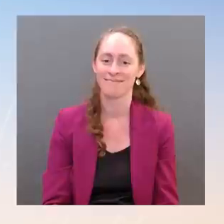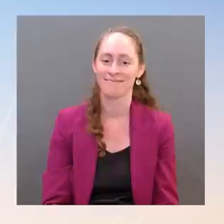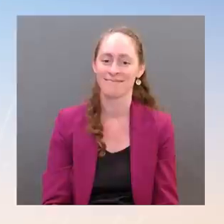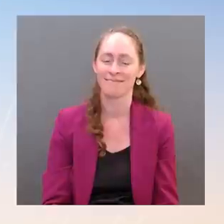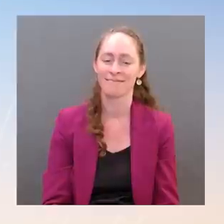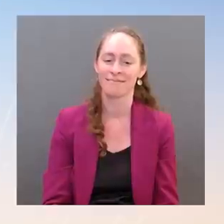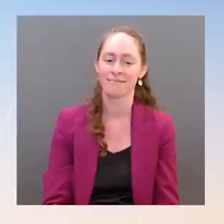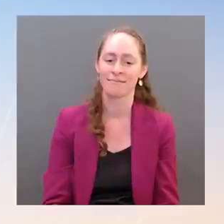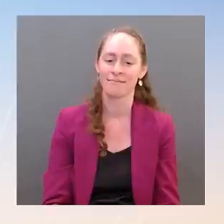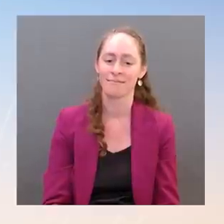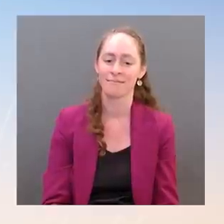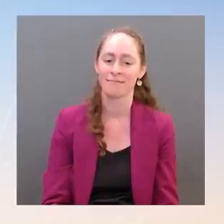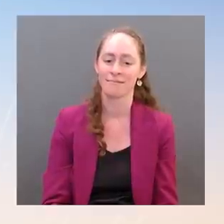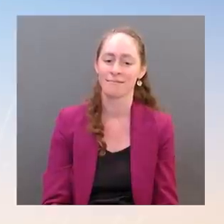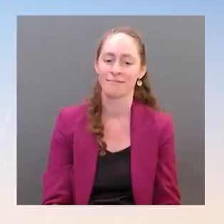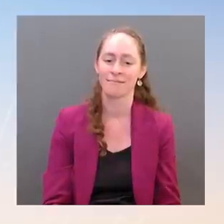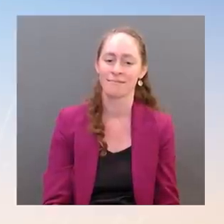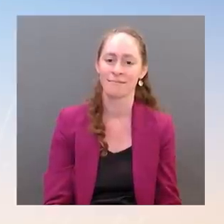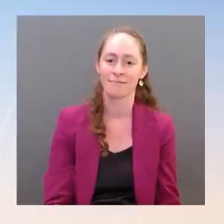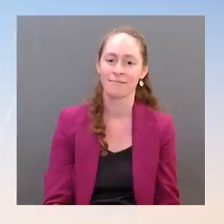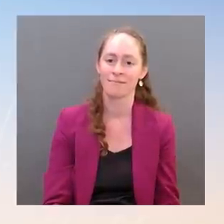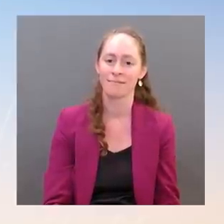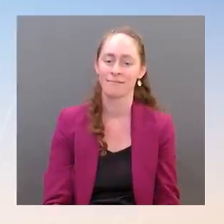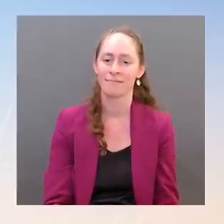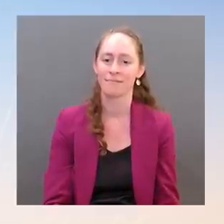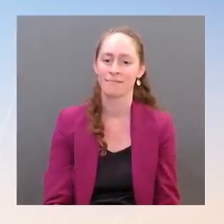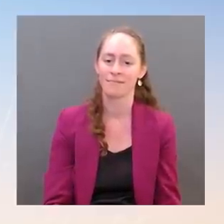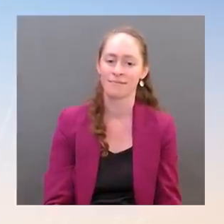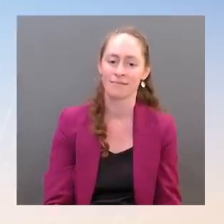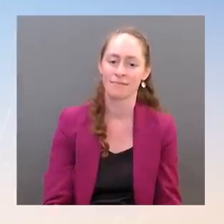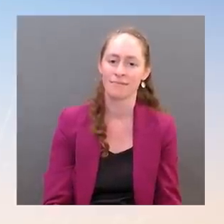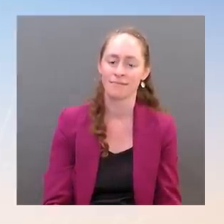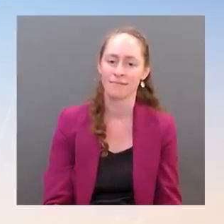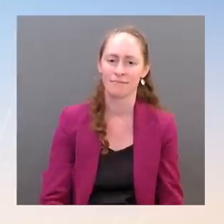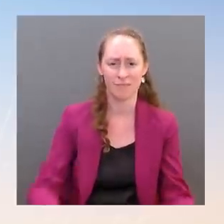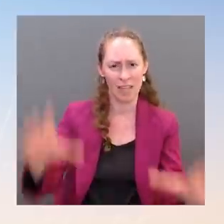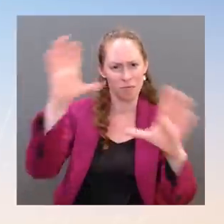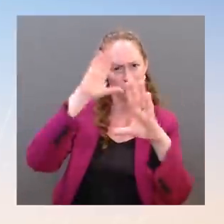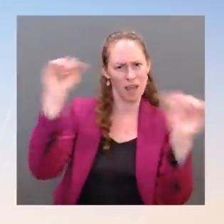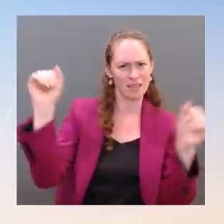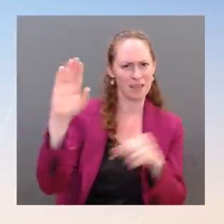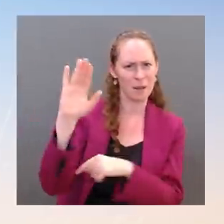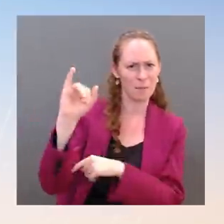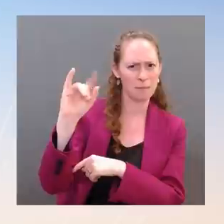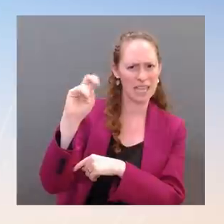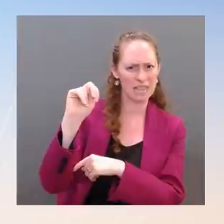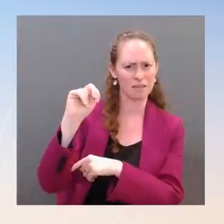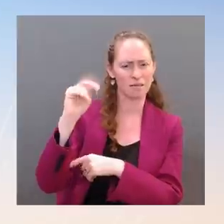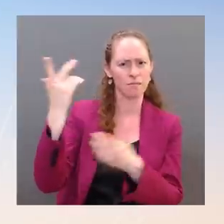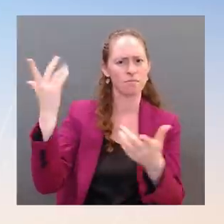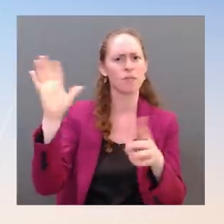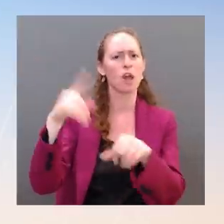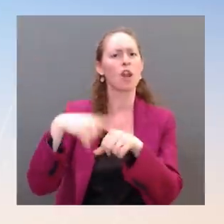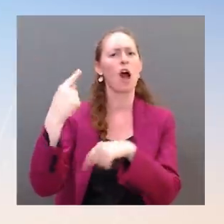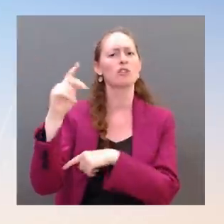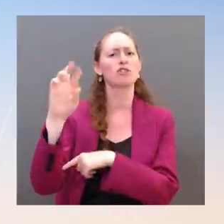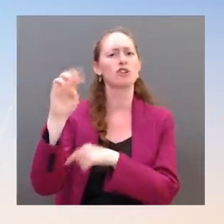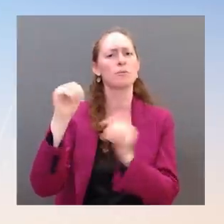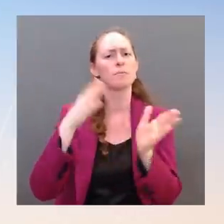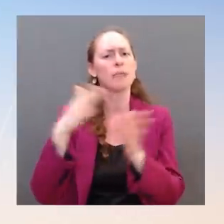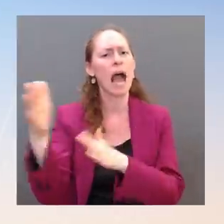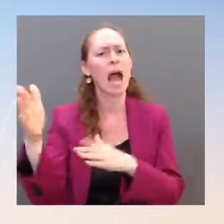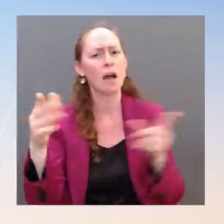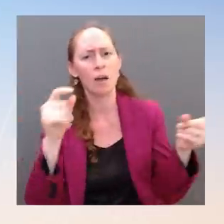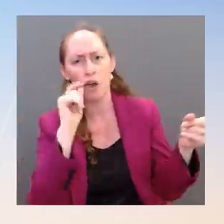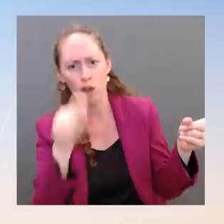thinking on Ukraine? There's a possibility this war could go on for months or years. And what is the President's commitment to supply weapons to Ukraine in the